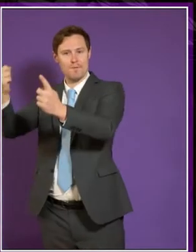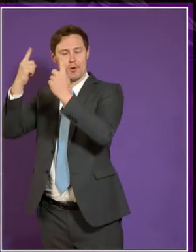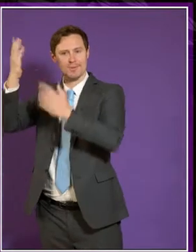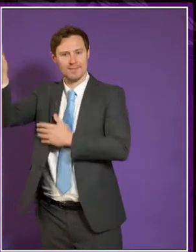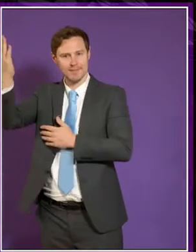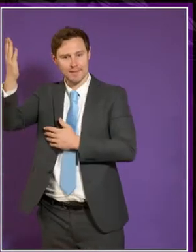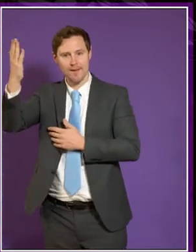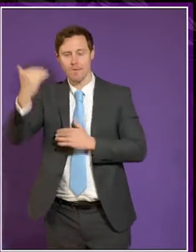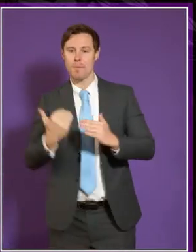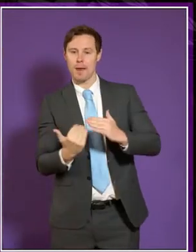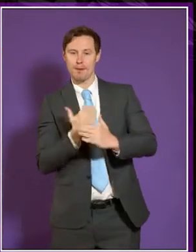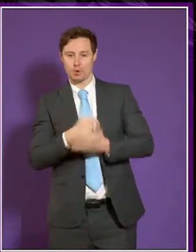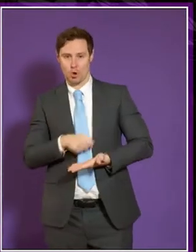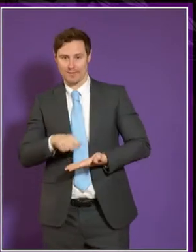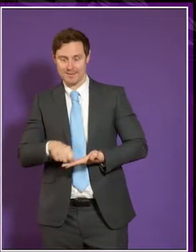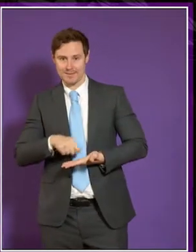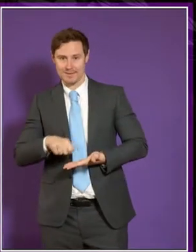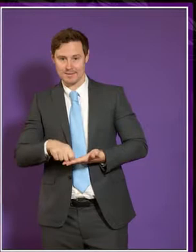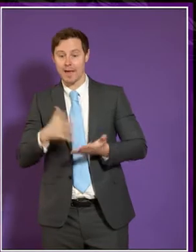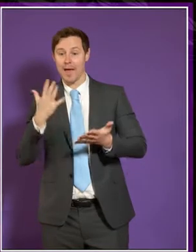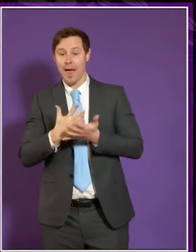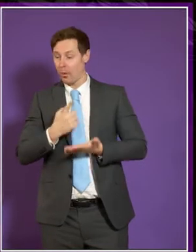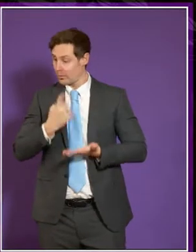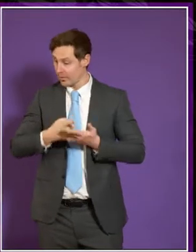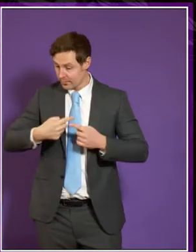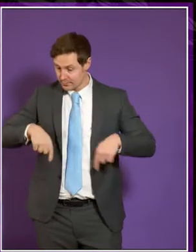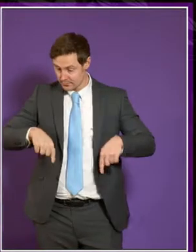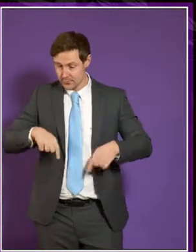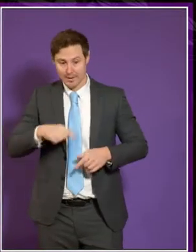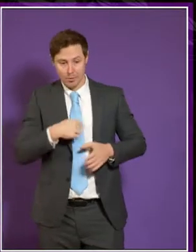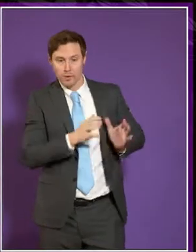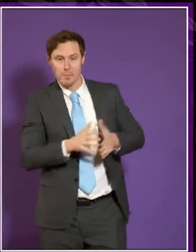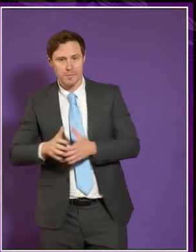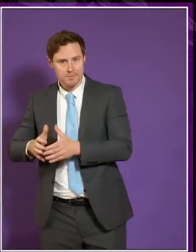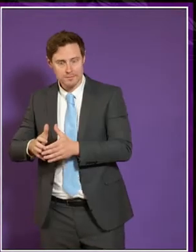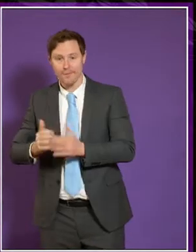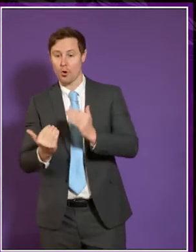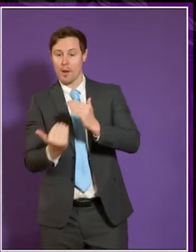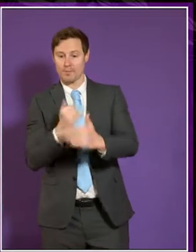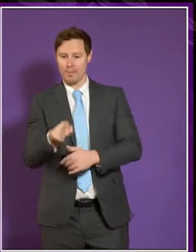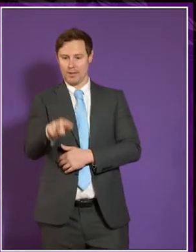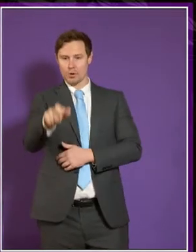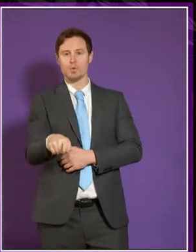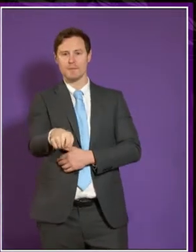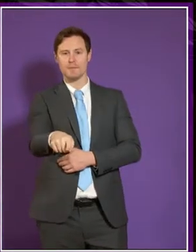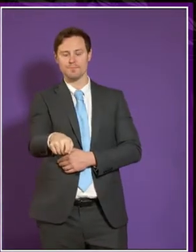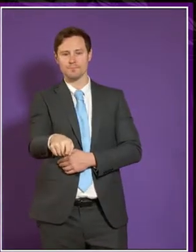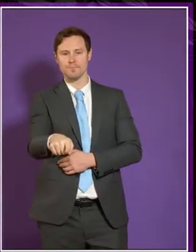between the admissions office and the actual way the decisions are taken by individual departments on admitting particular students,